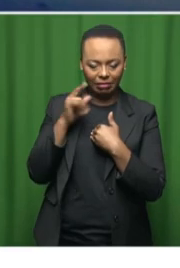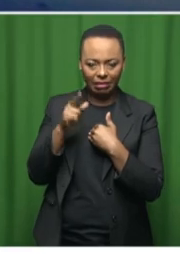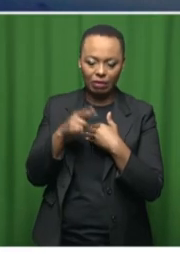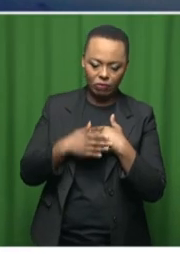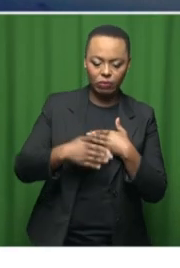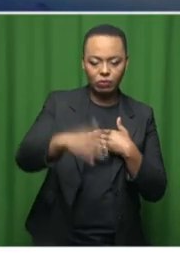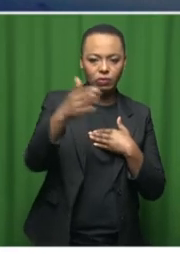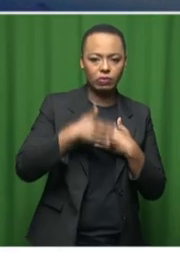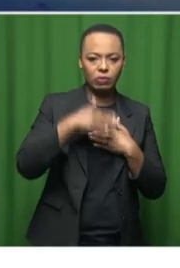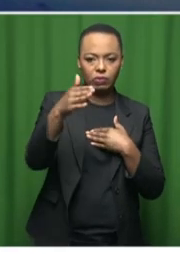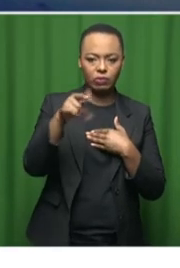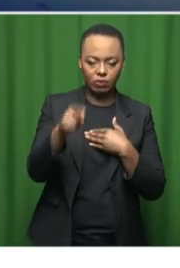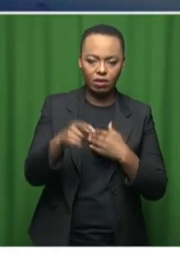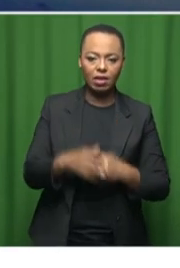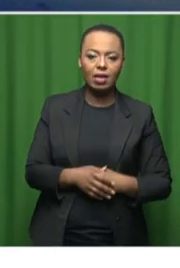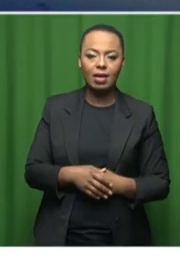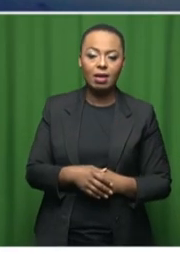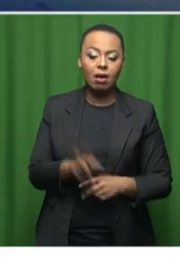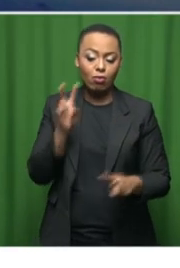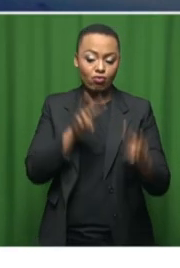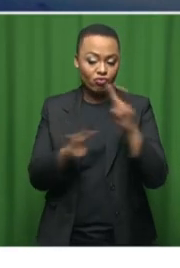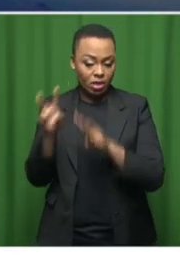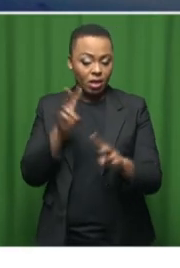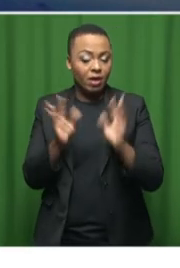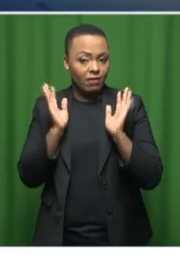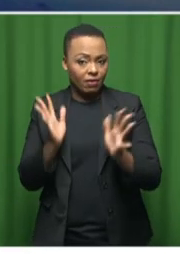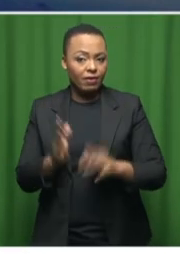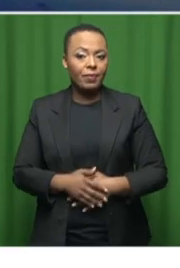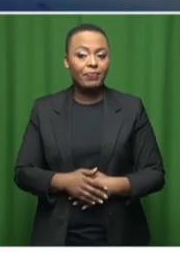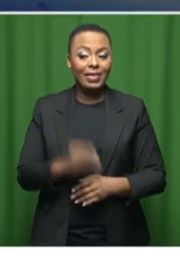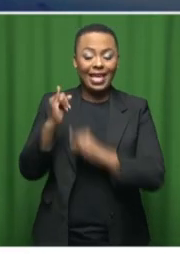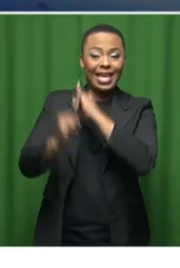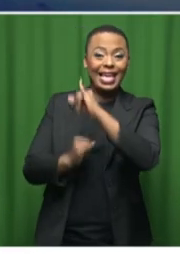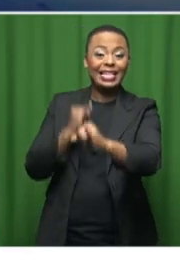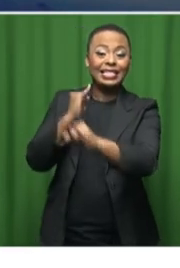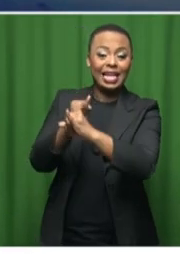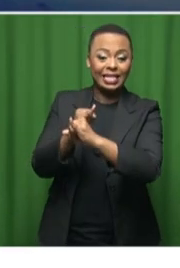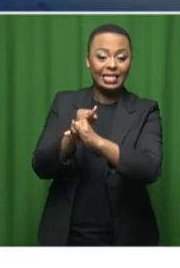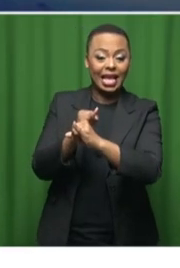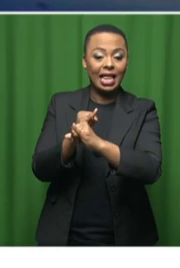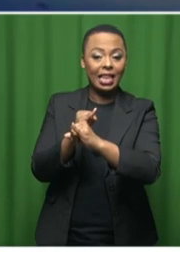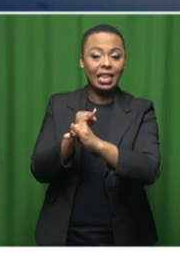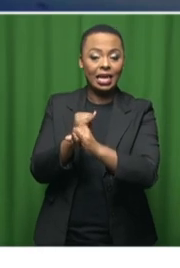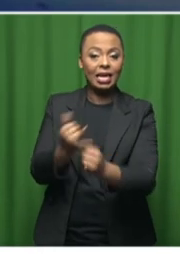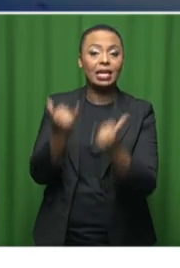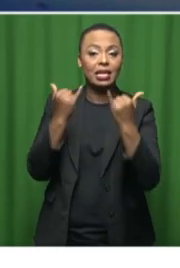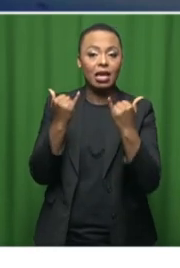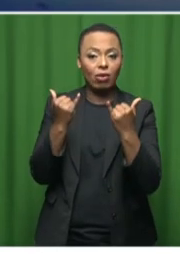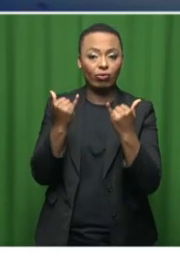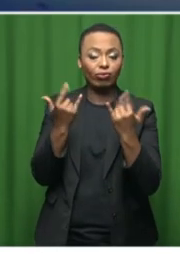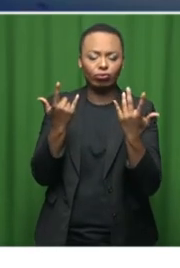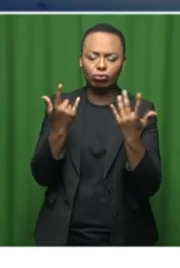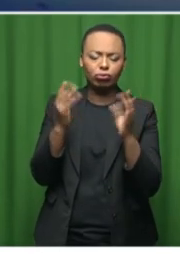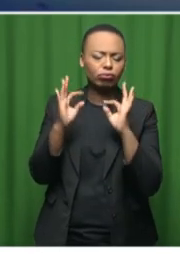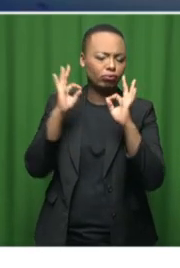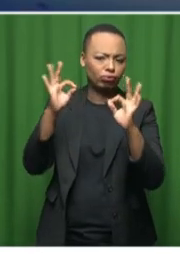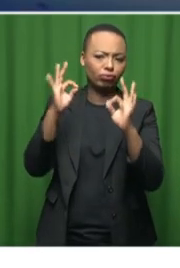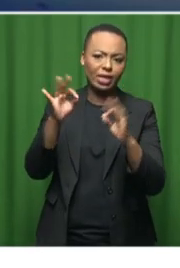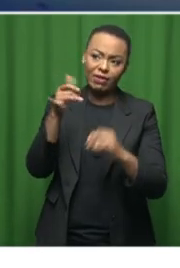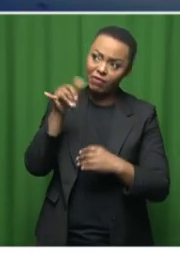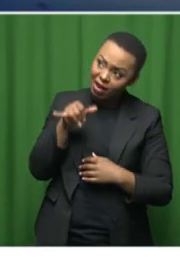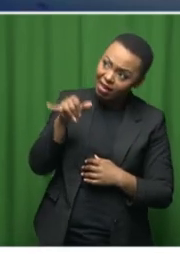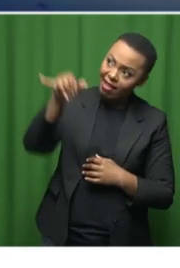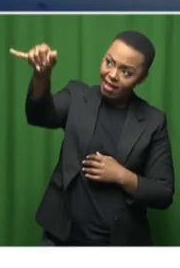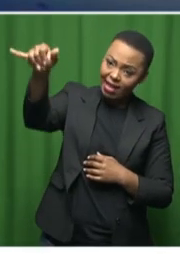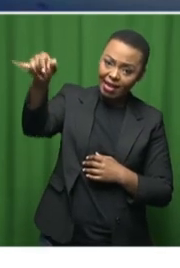we're monitoring that. But on international space, we're doing exceptionally well. Maybe it's